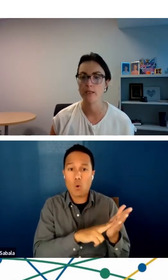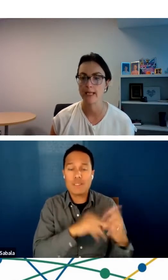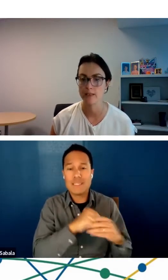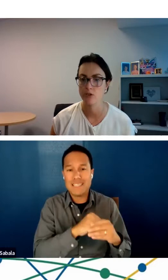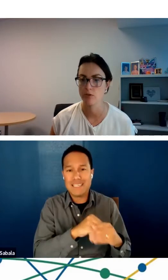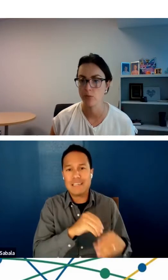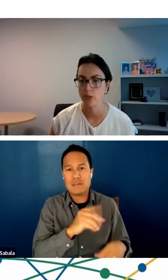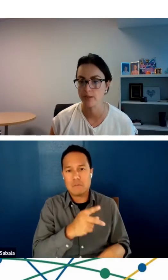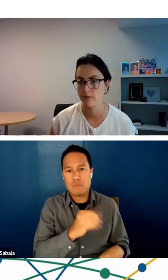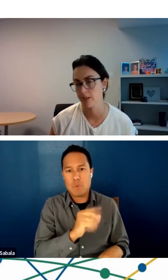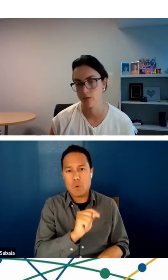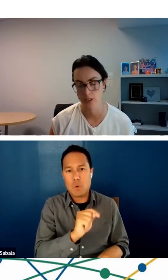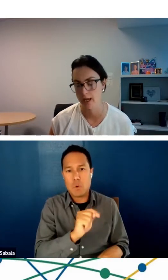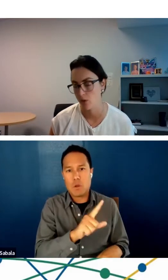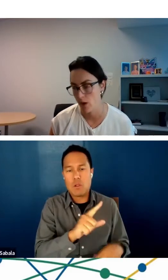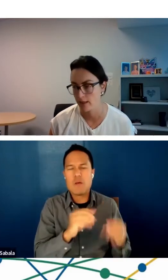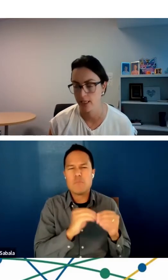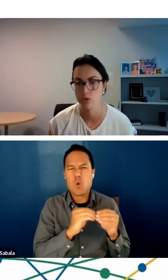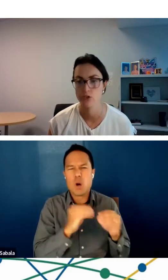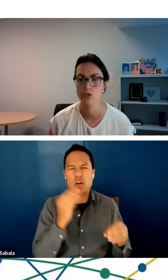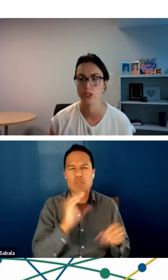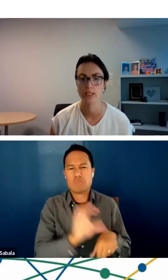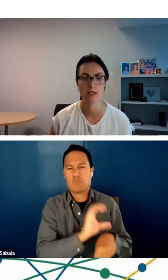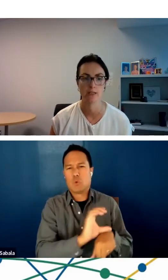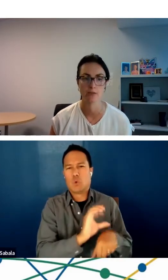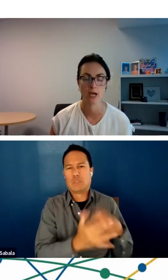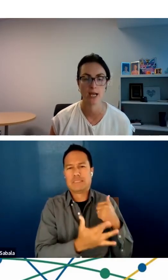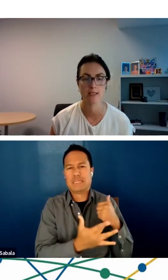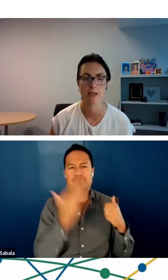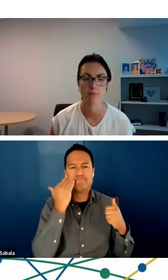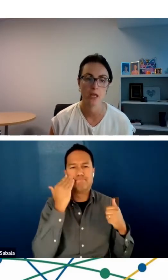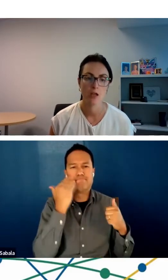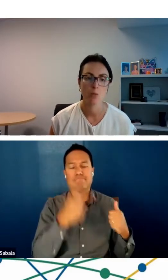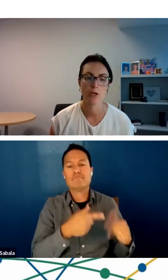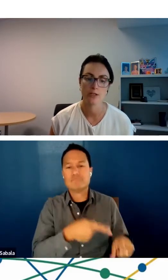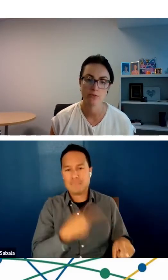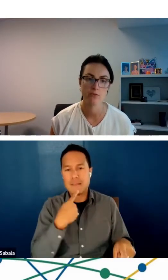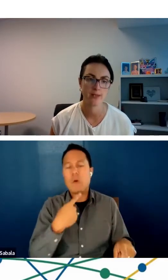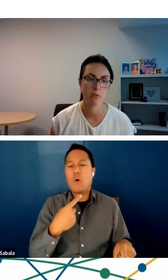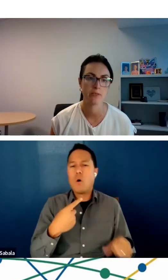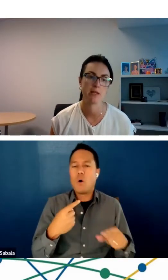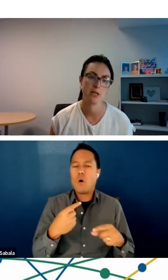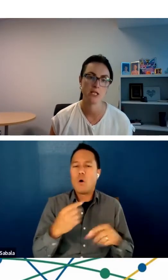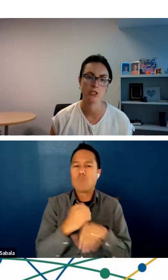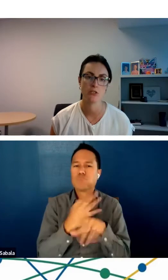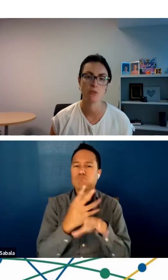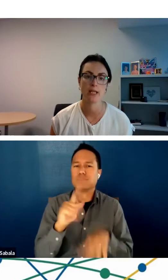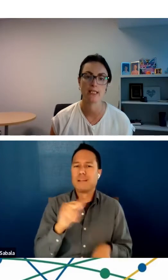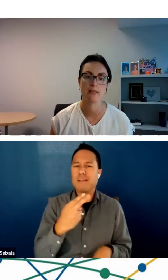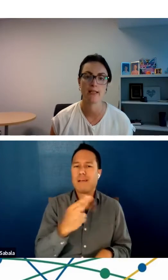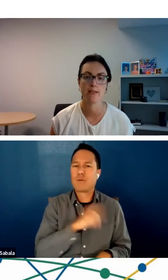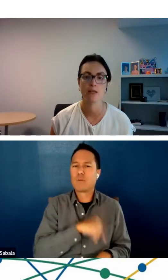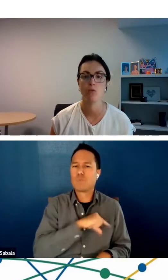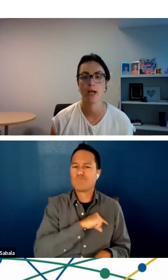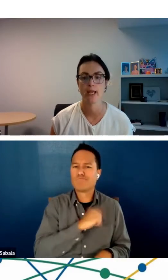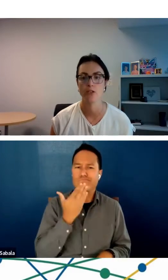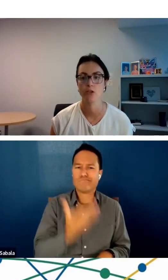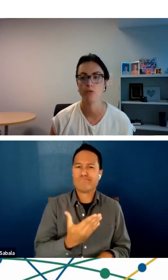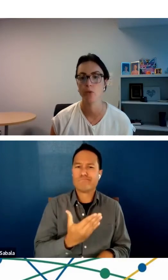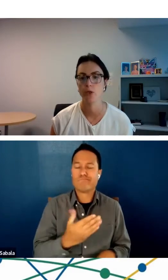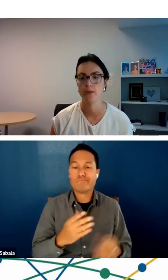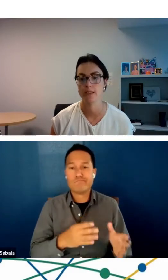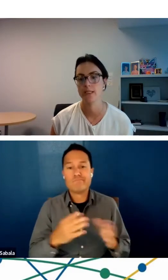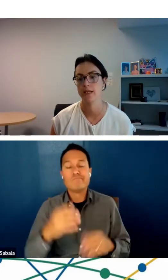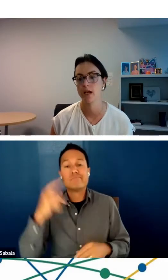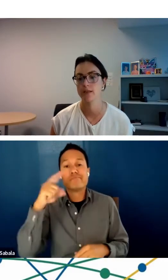were more likely to report their visit was high quality, which is certainly not surprising. We also found that Black patients were less likely than white